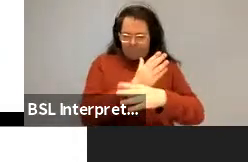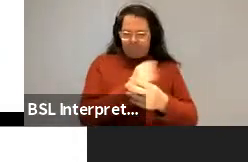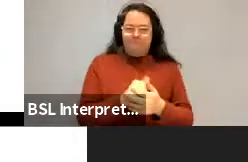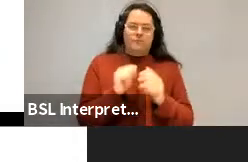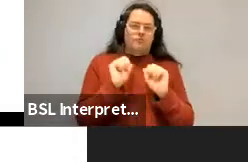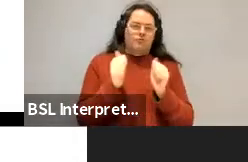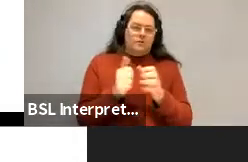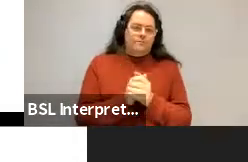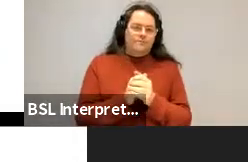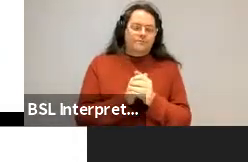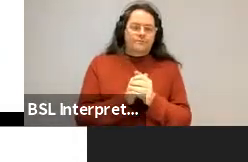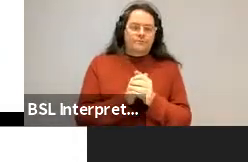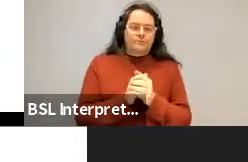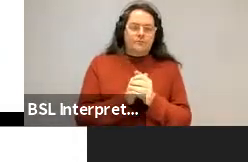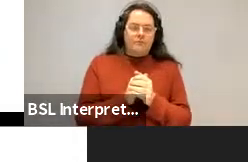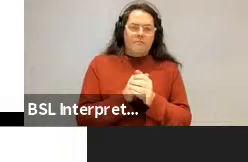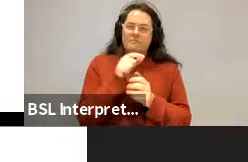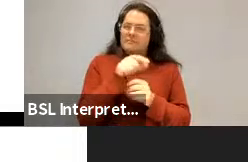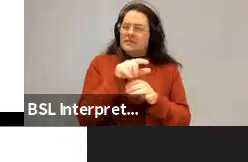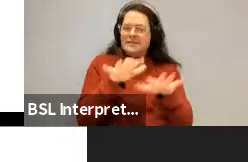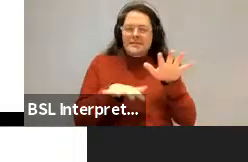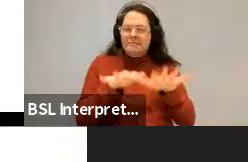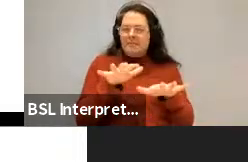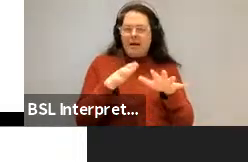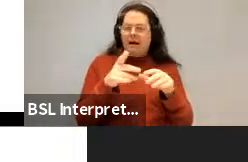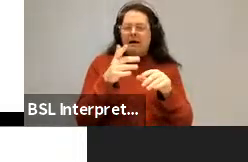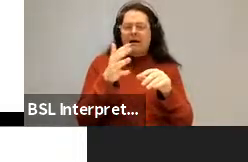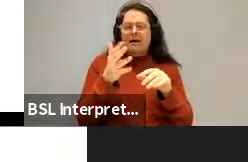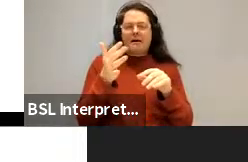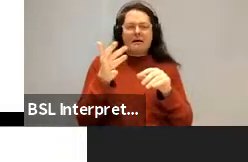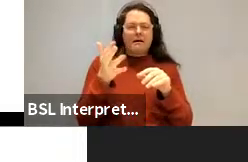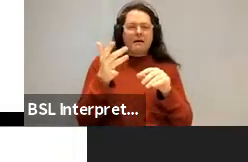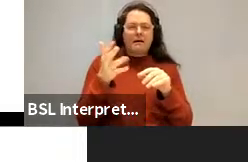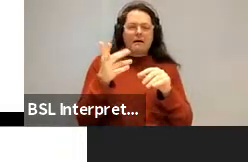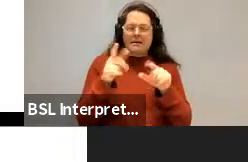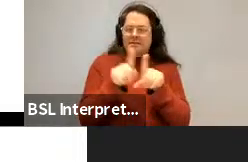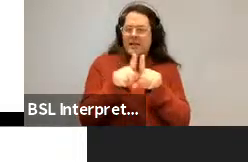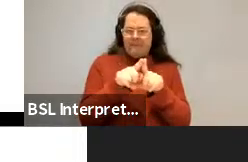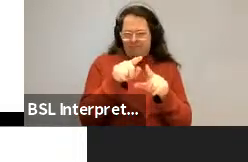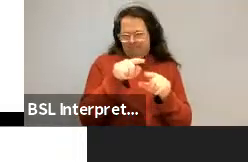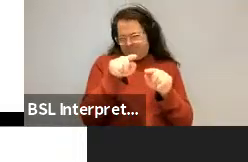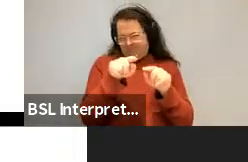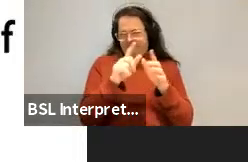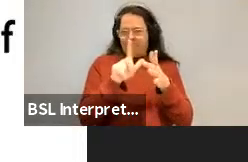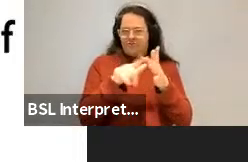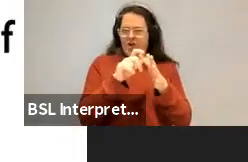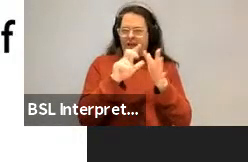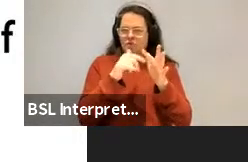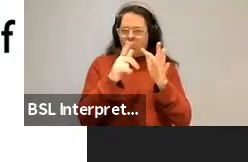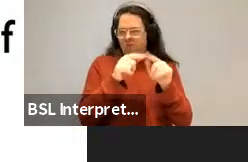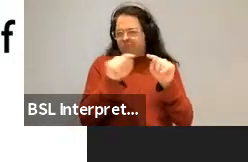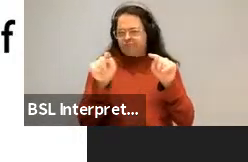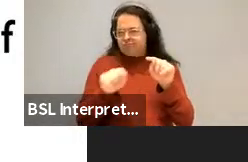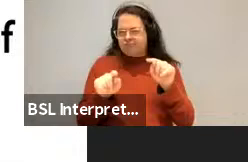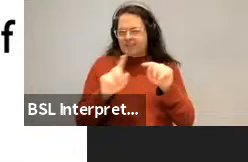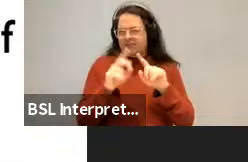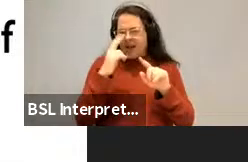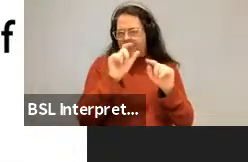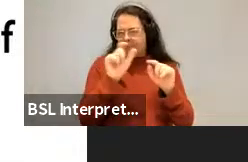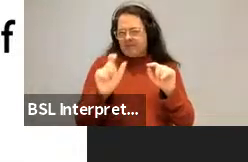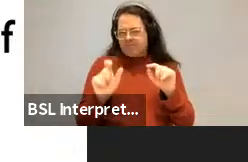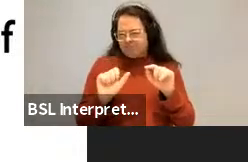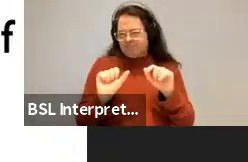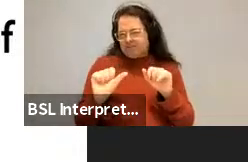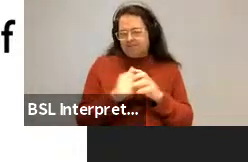right. And that's similar to, I think, work by these authors that I'm citing here. Okay. Um, in